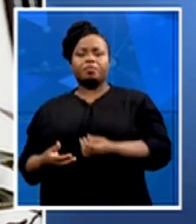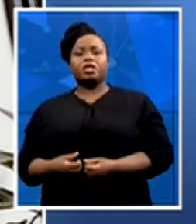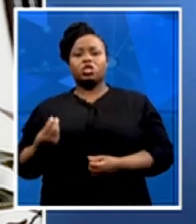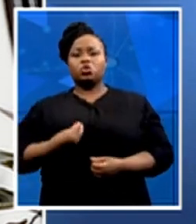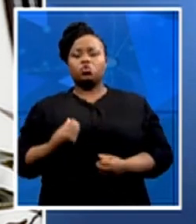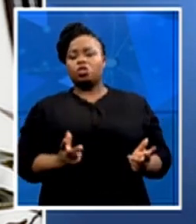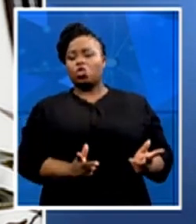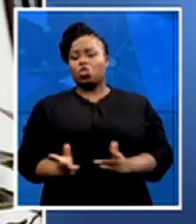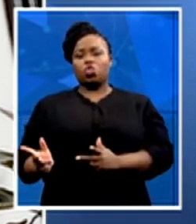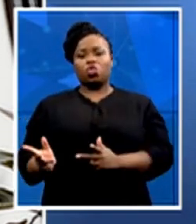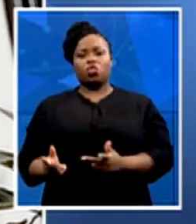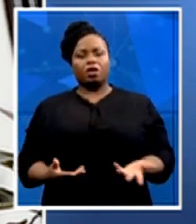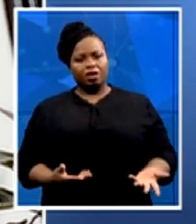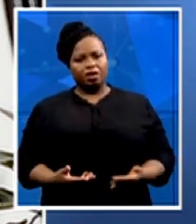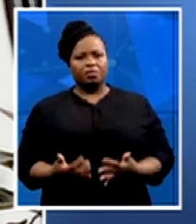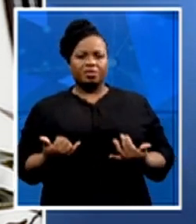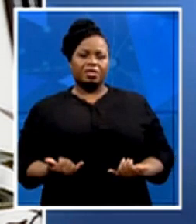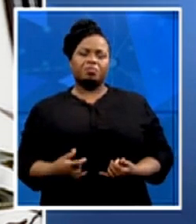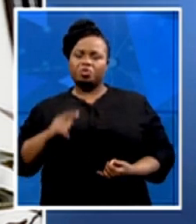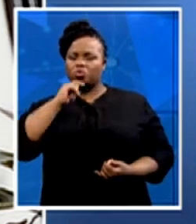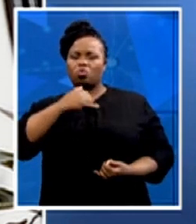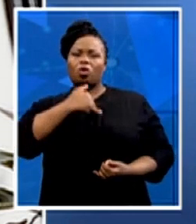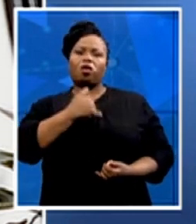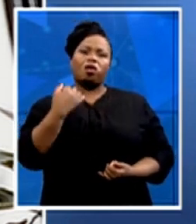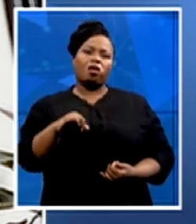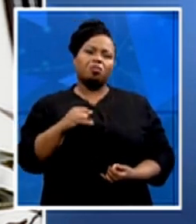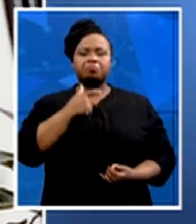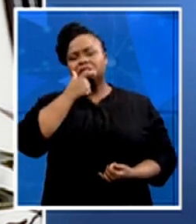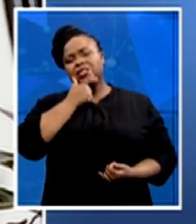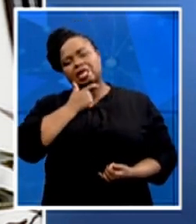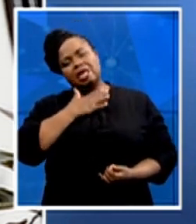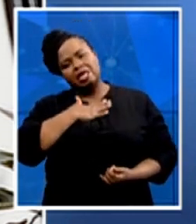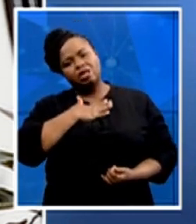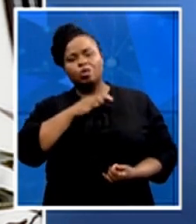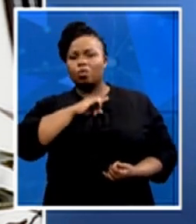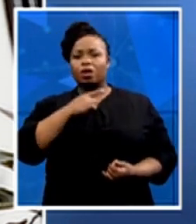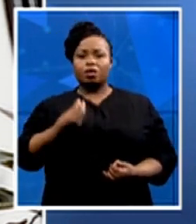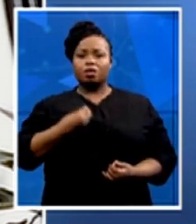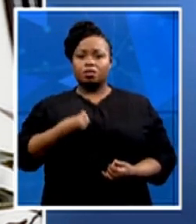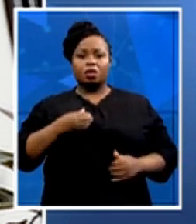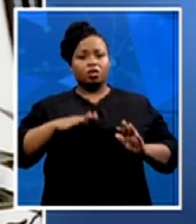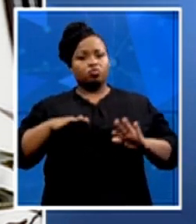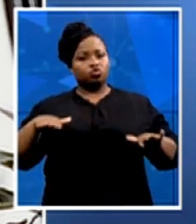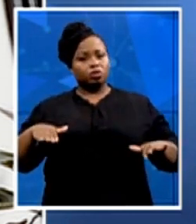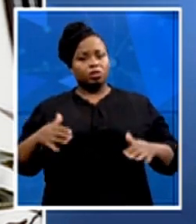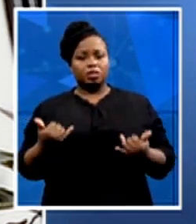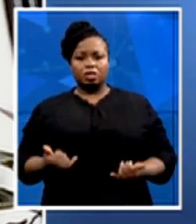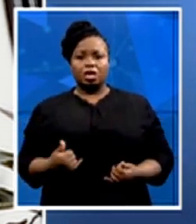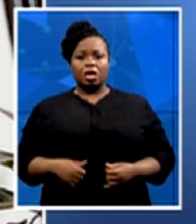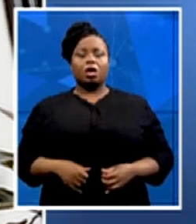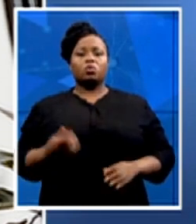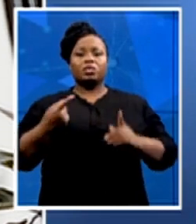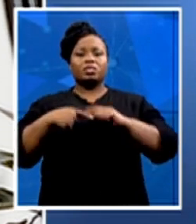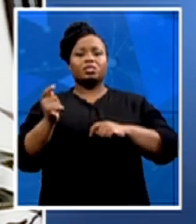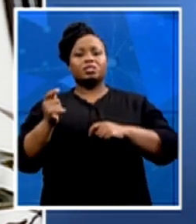very painful, very sad that young children are prostituting and having sex for